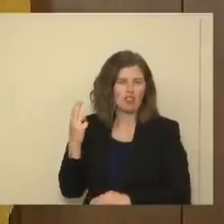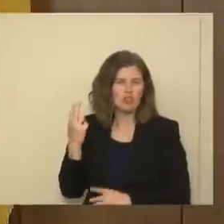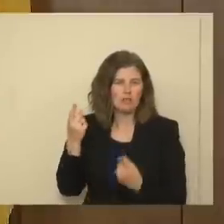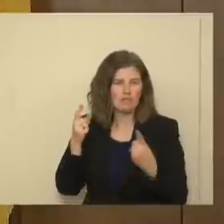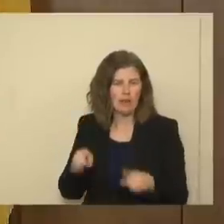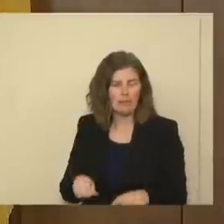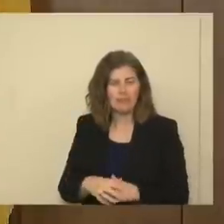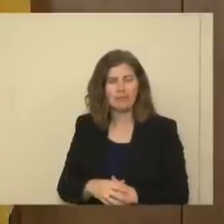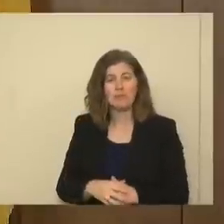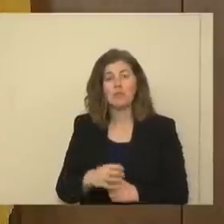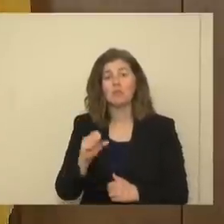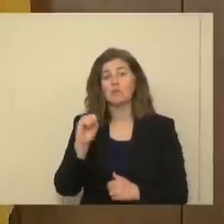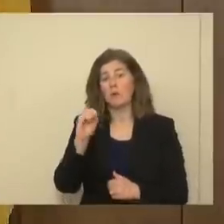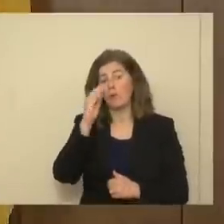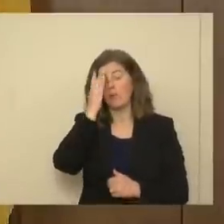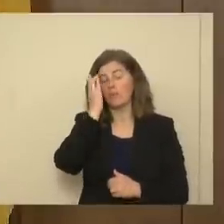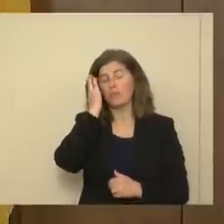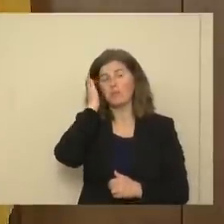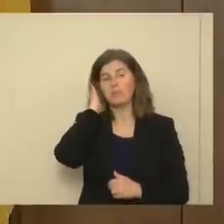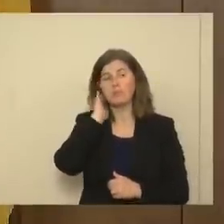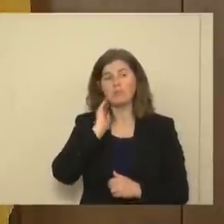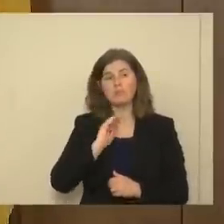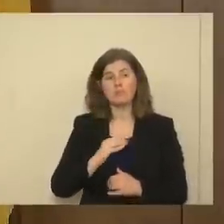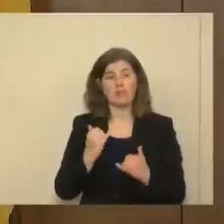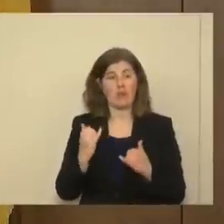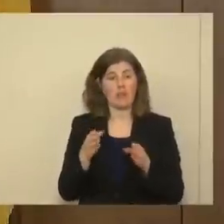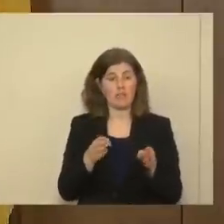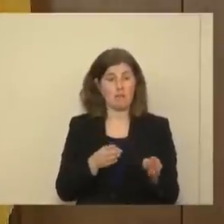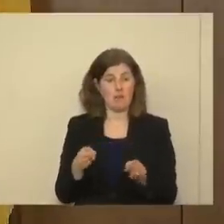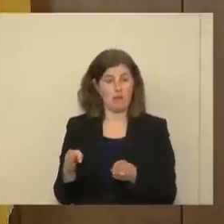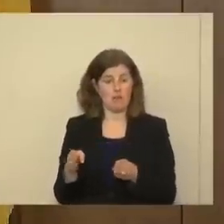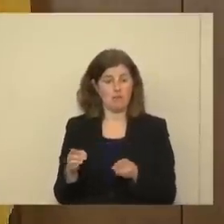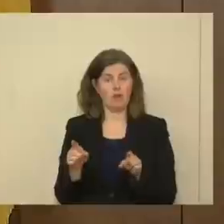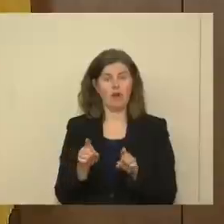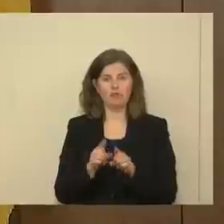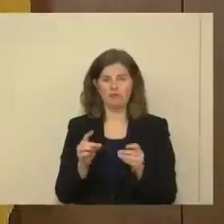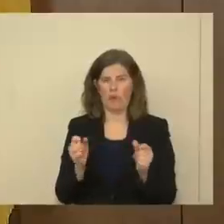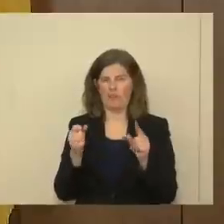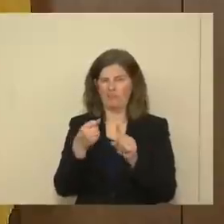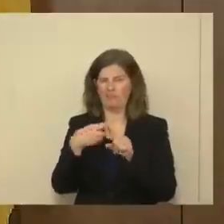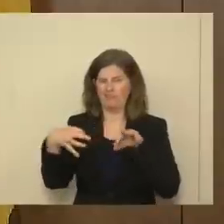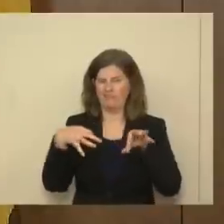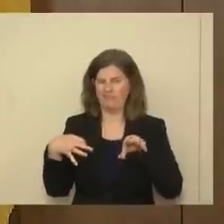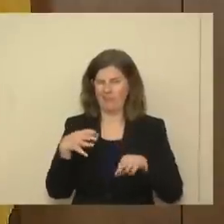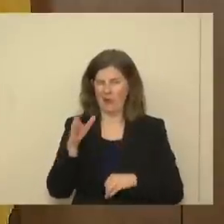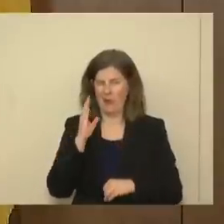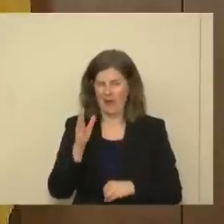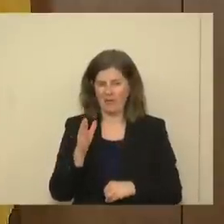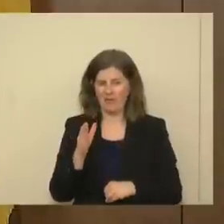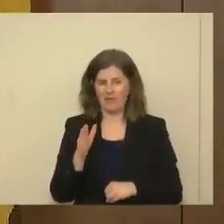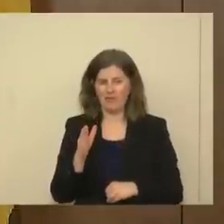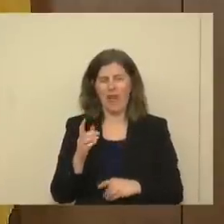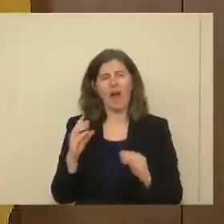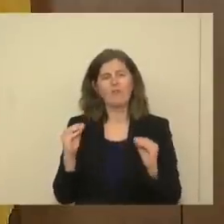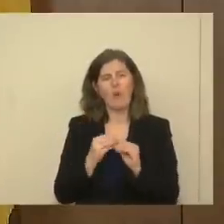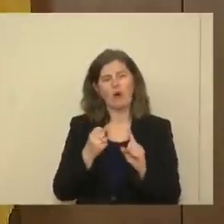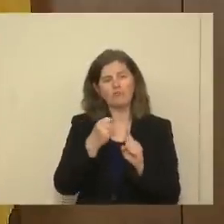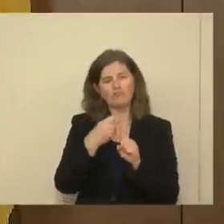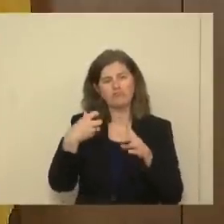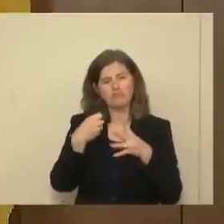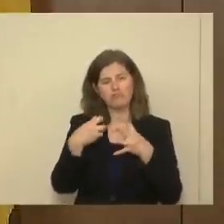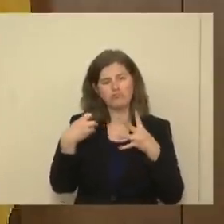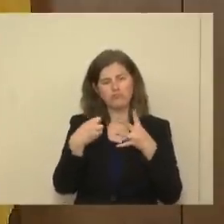first place. So, this plan, I want to also just quickly do this, has a whole lot more details.